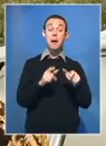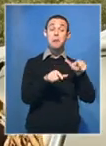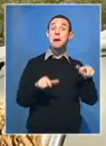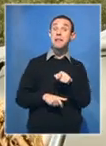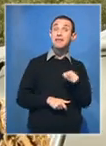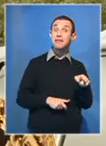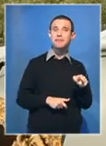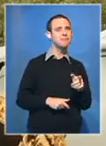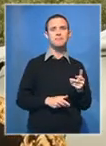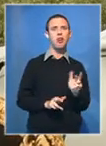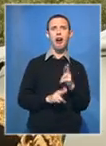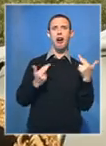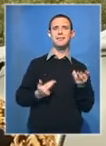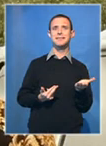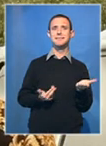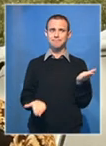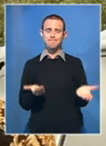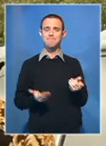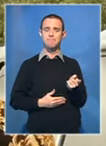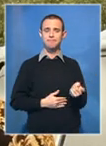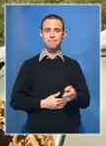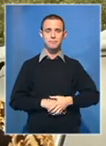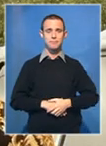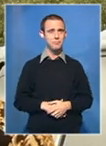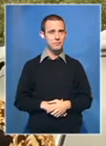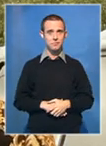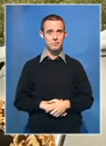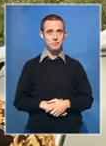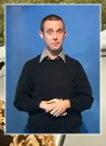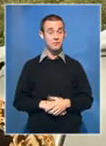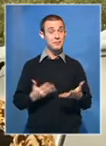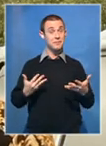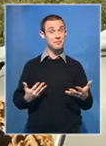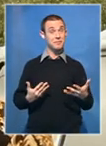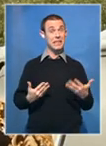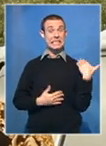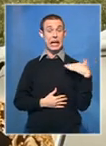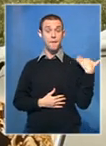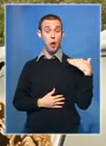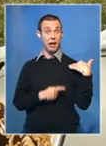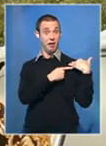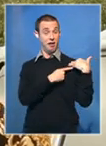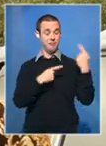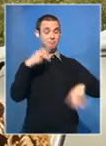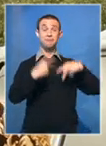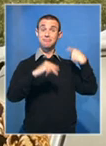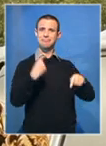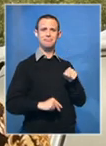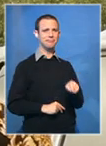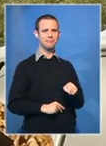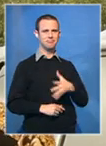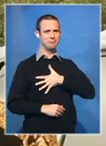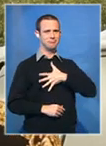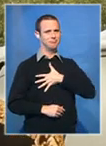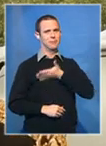For me, I don't like xenophobia, and I never go anywhere. I will stay here until, yeah,